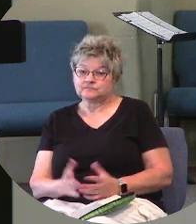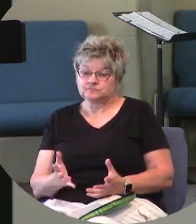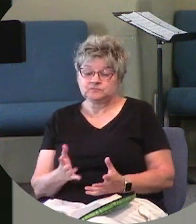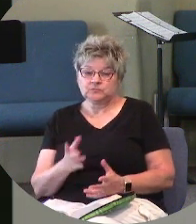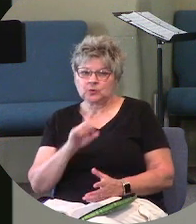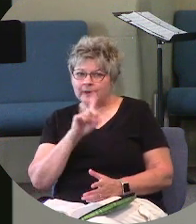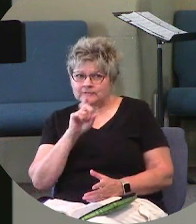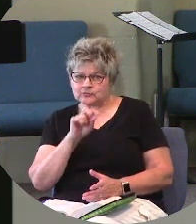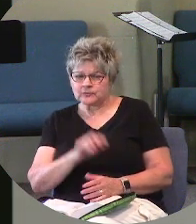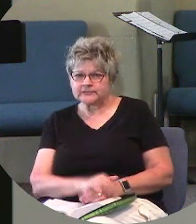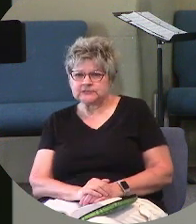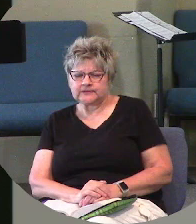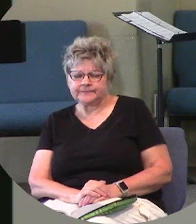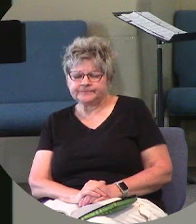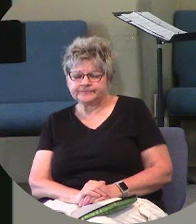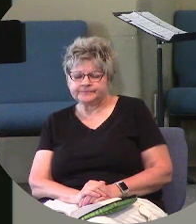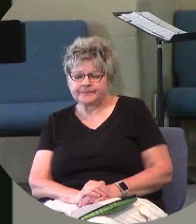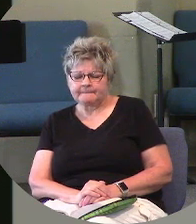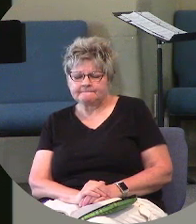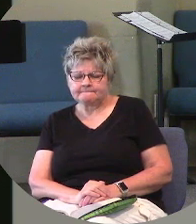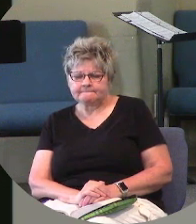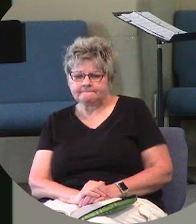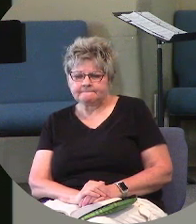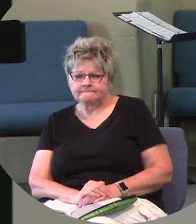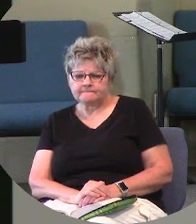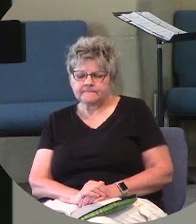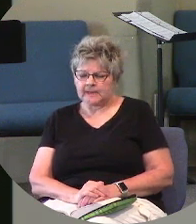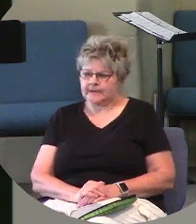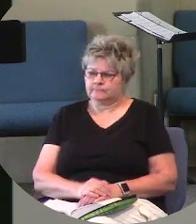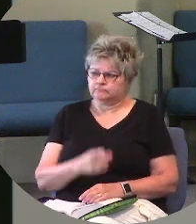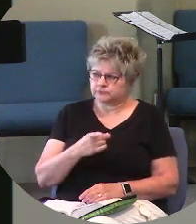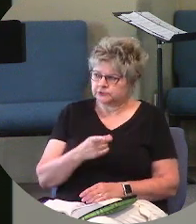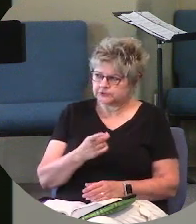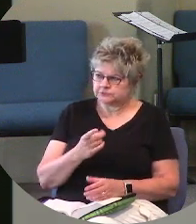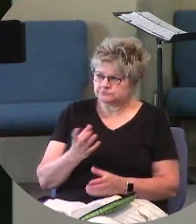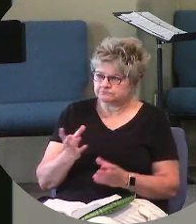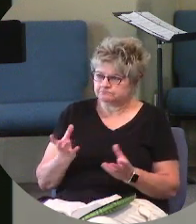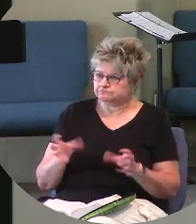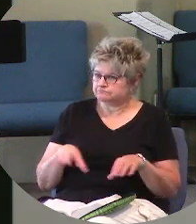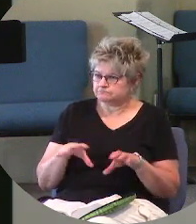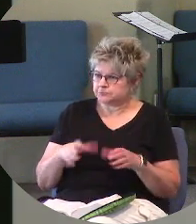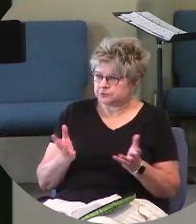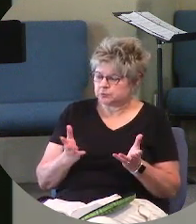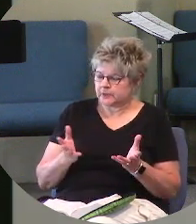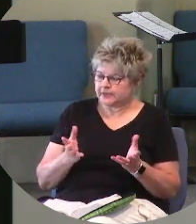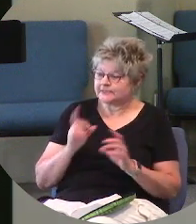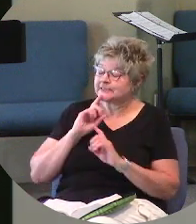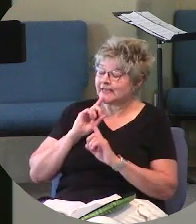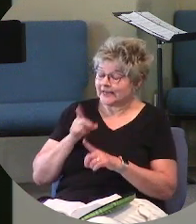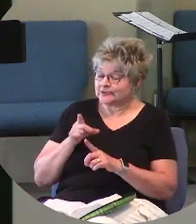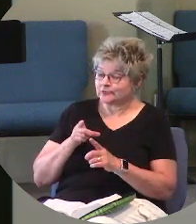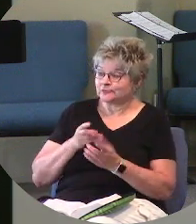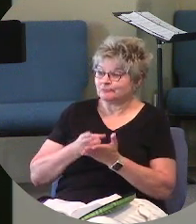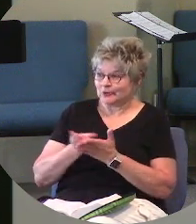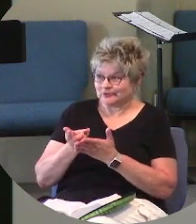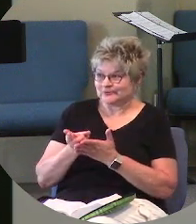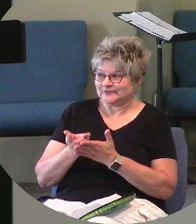asks her a question. And here's what she does. She answers honestly.